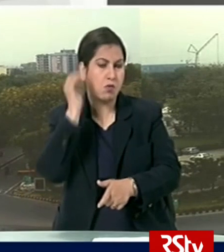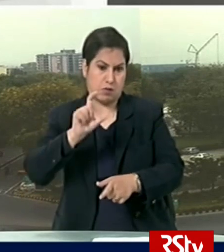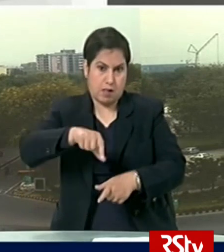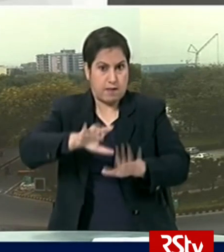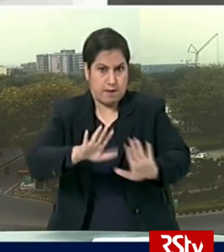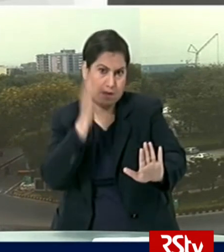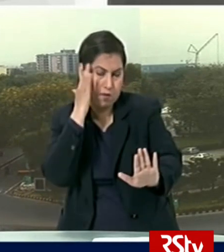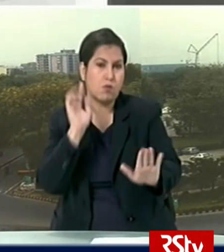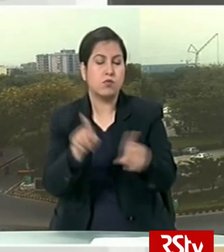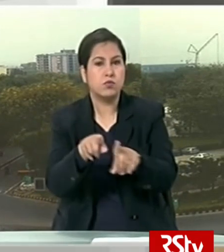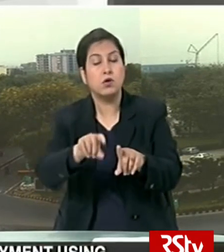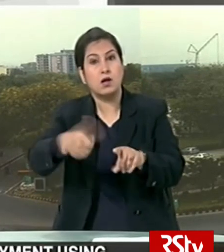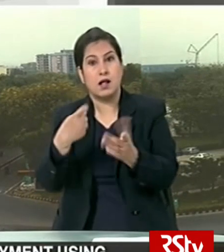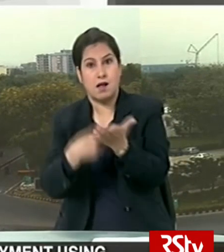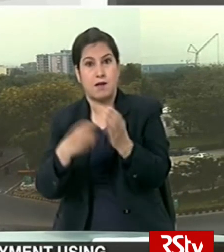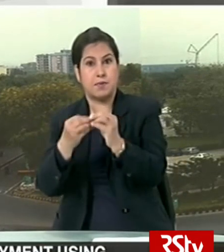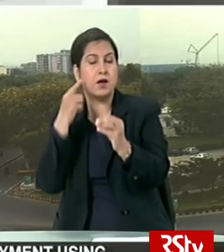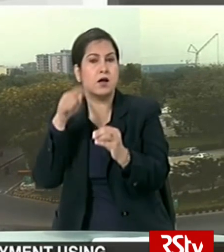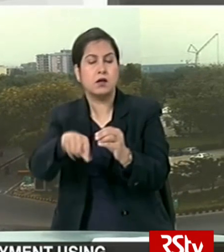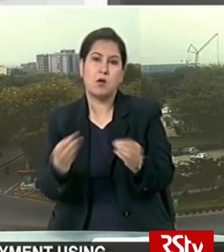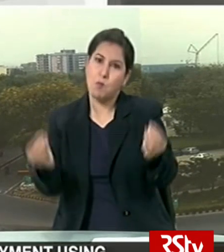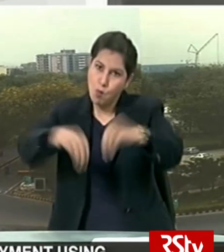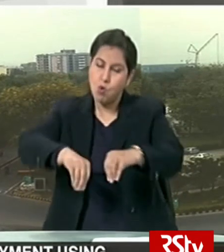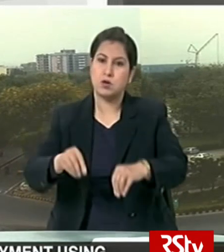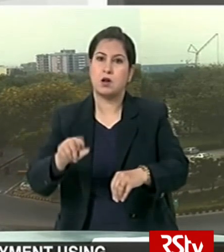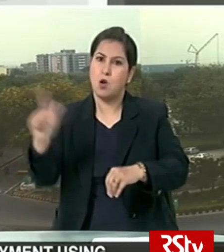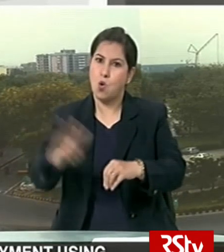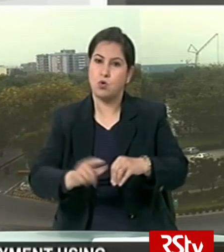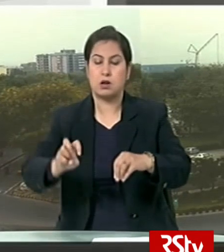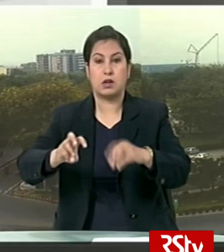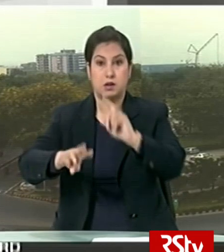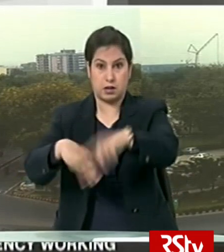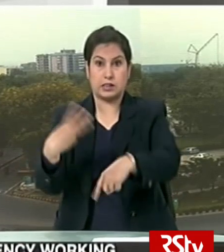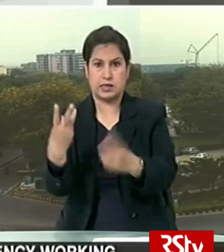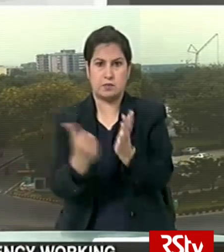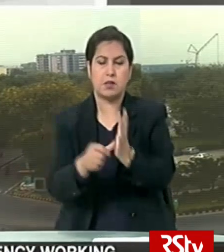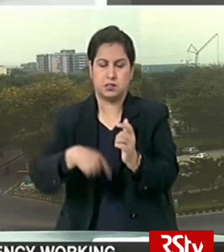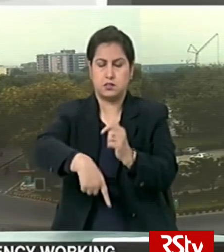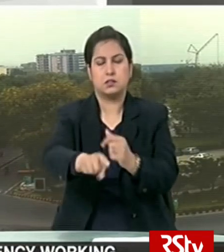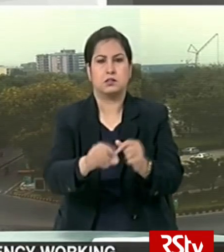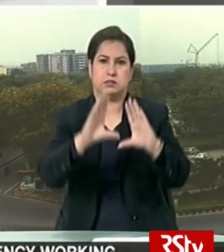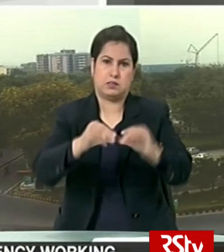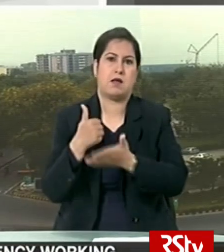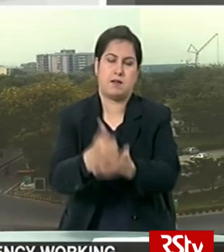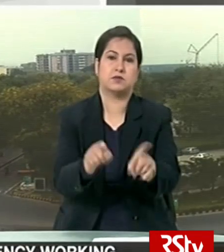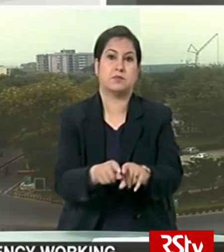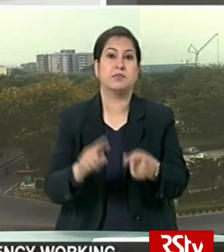through the reserve bank were also given a moratorium for the next three months you don't have to pay your EMI and so on